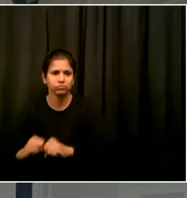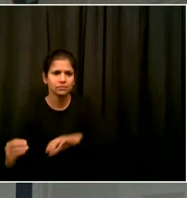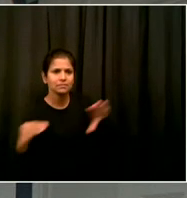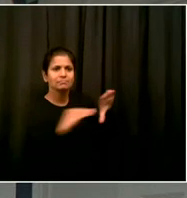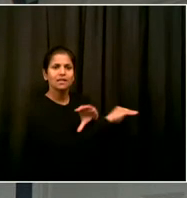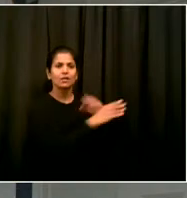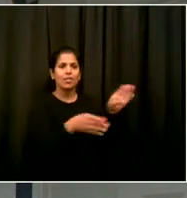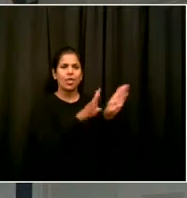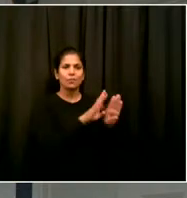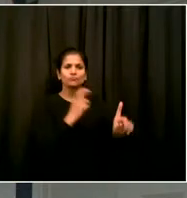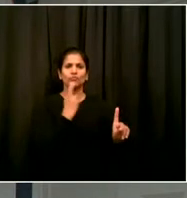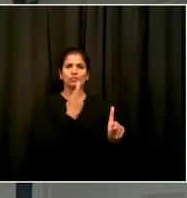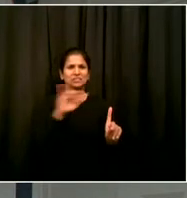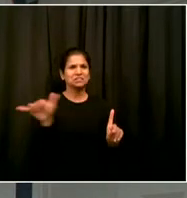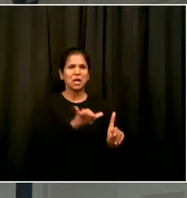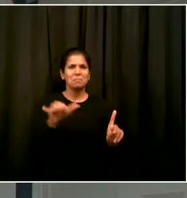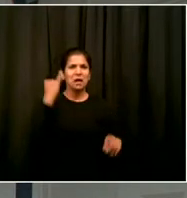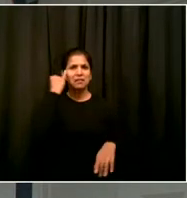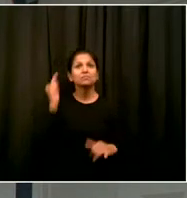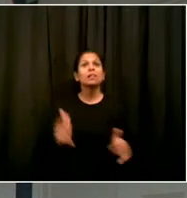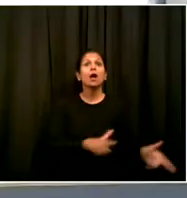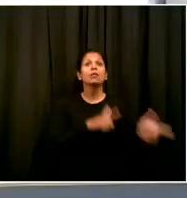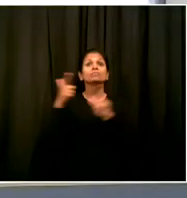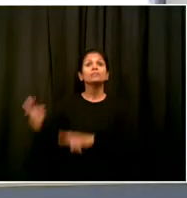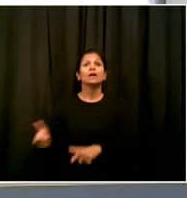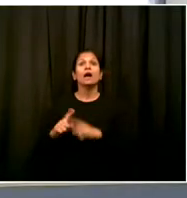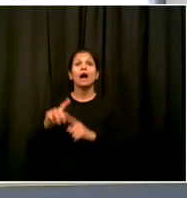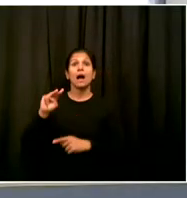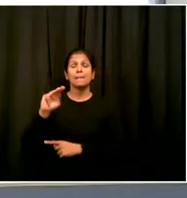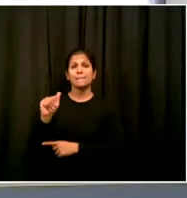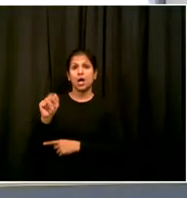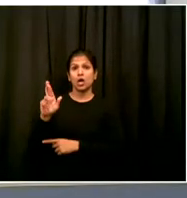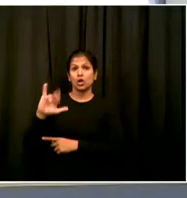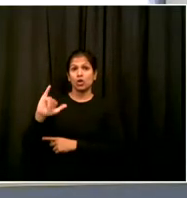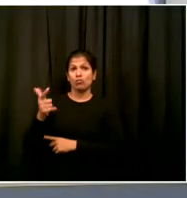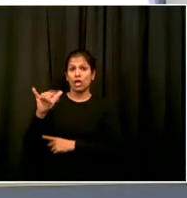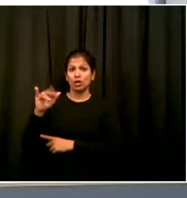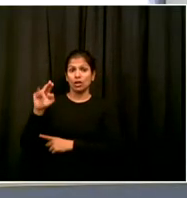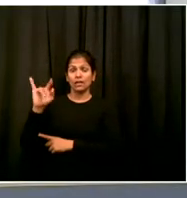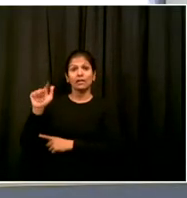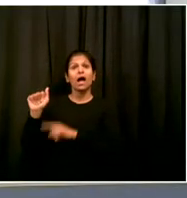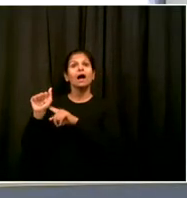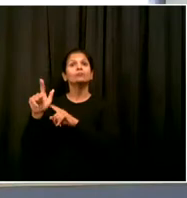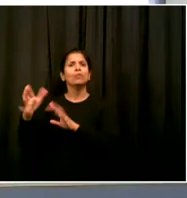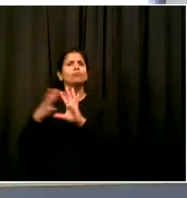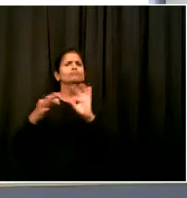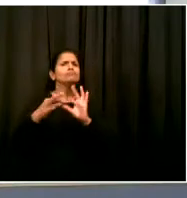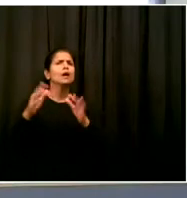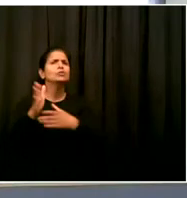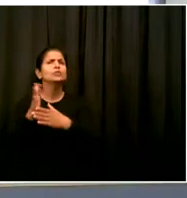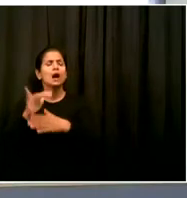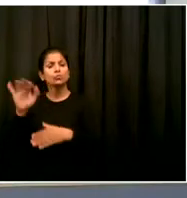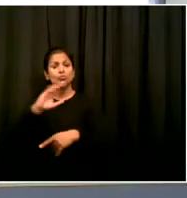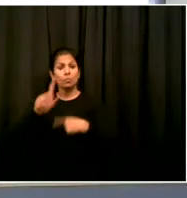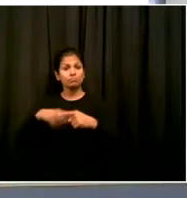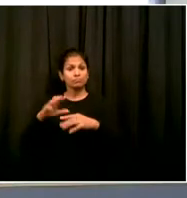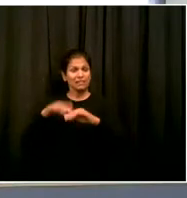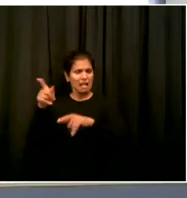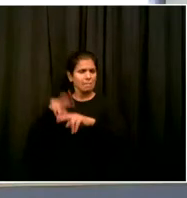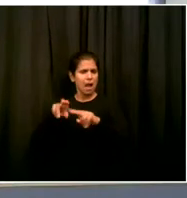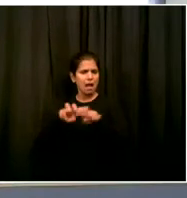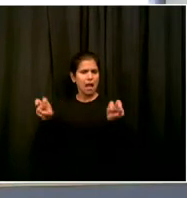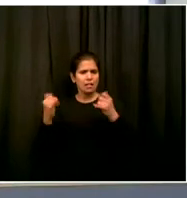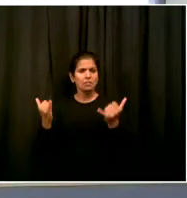Good morning. I would just like to add that the most critical thing is that each business must maintain an eight-foot clear path for pedestrians to pass by.